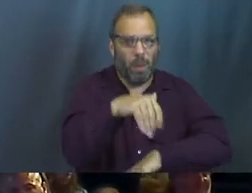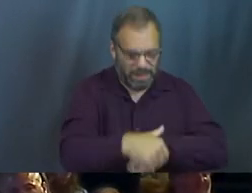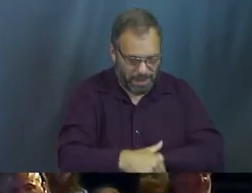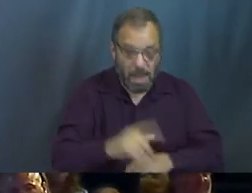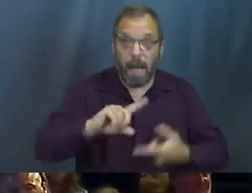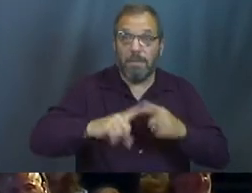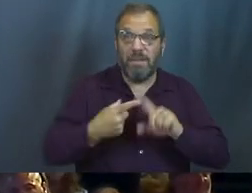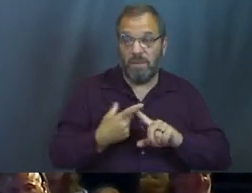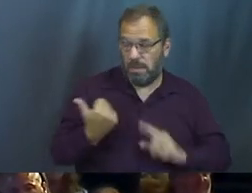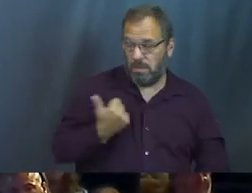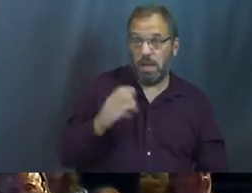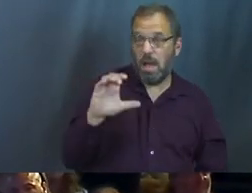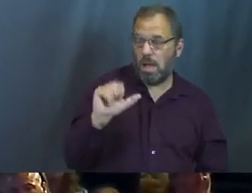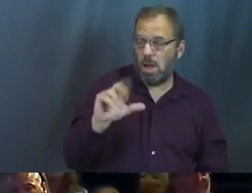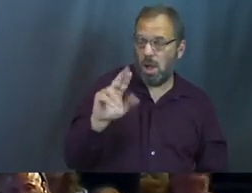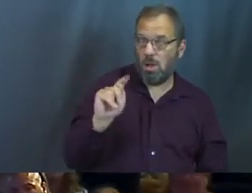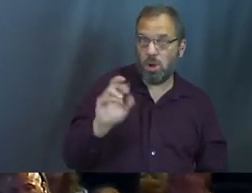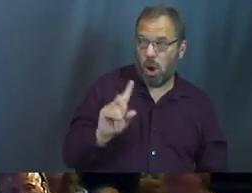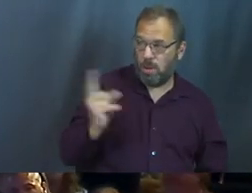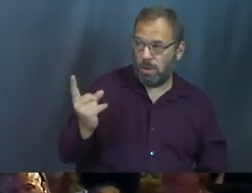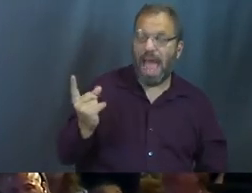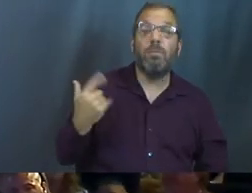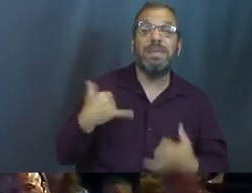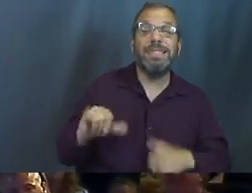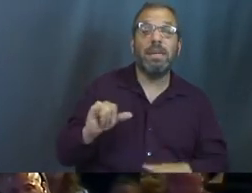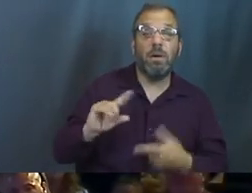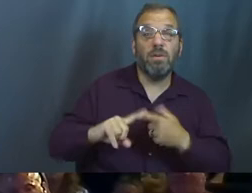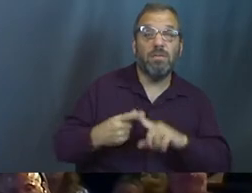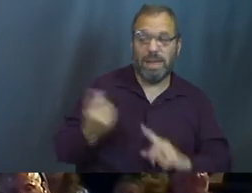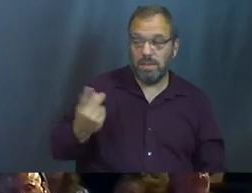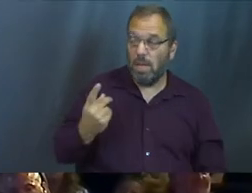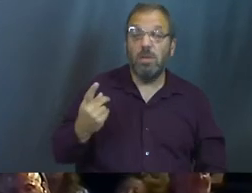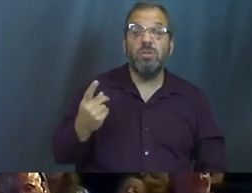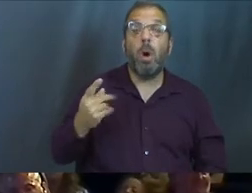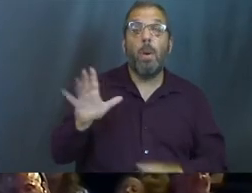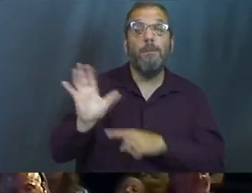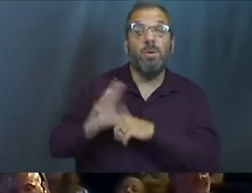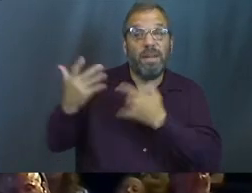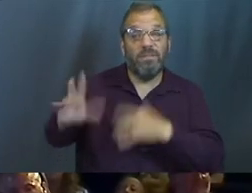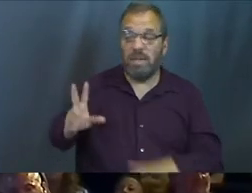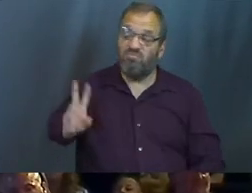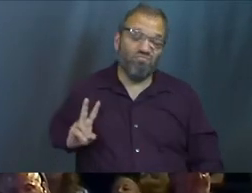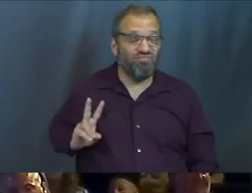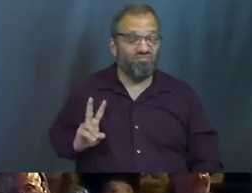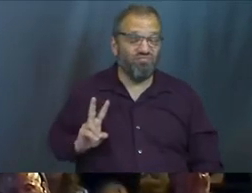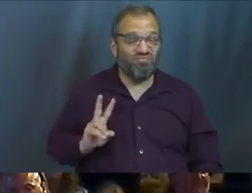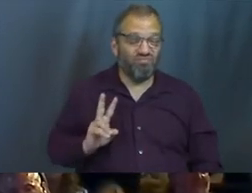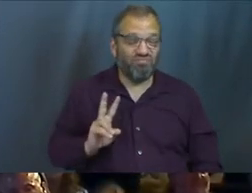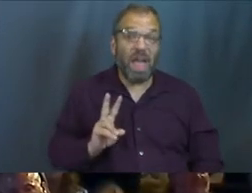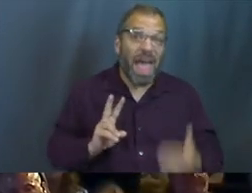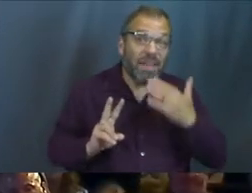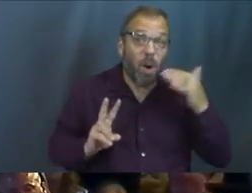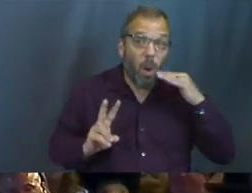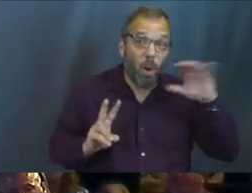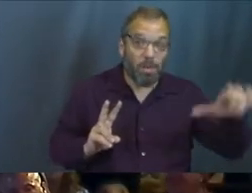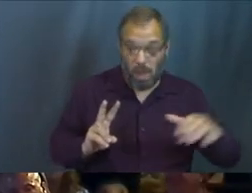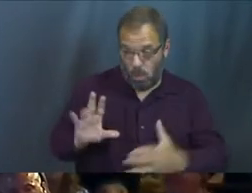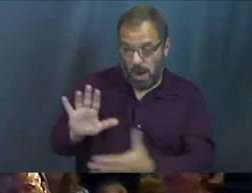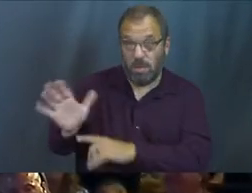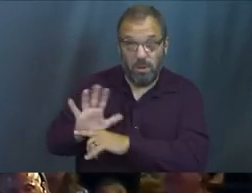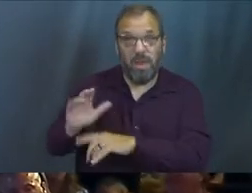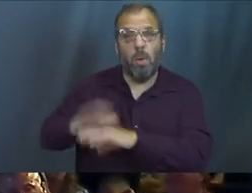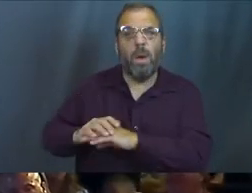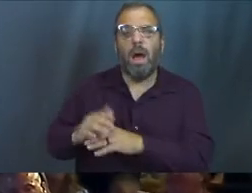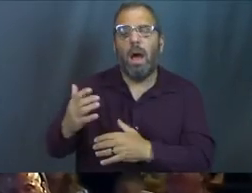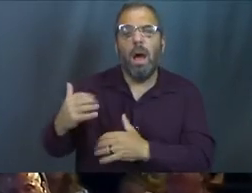my buddy Carter and I, Carter and I are friends to this day. We were walking home from a movie. So they had a theater down at the actual academy where the cadets